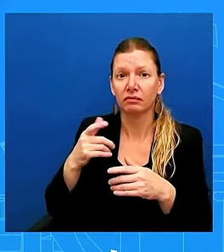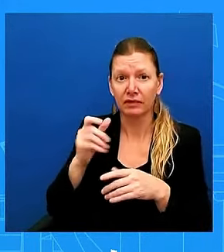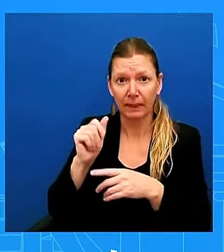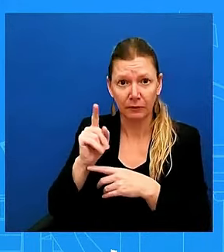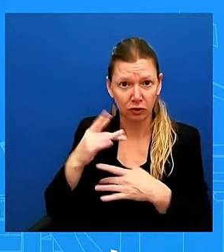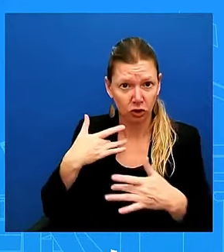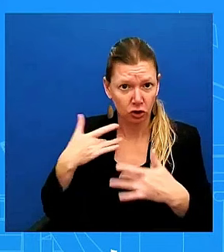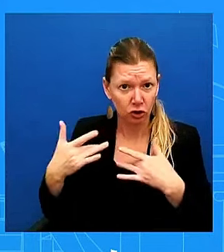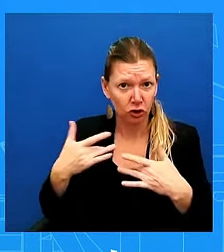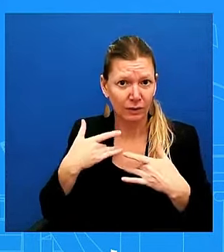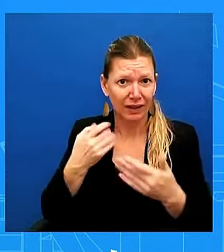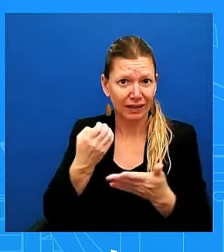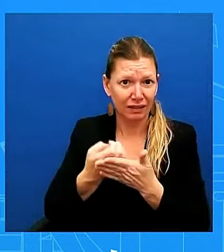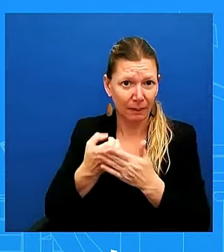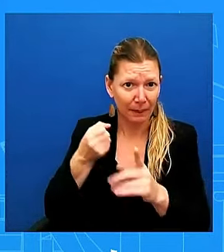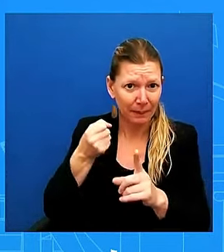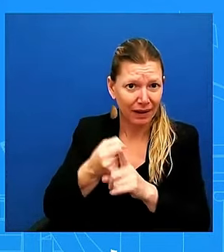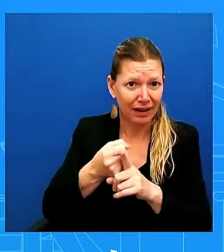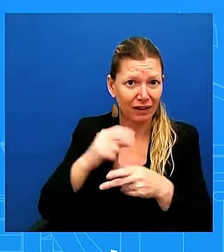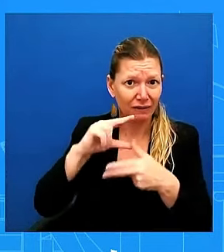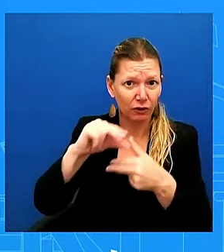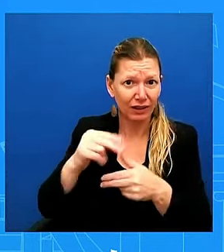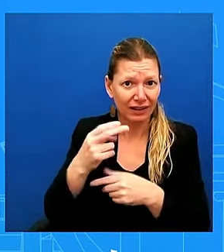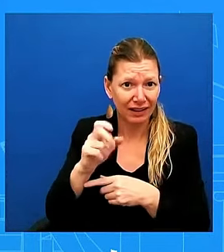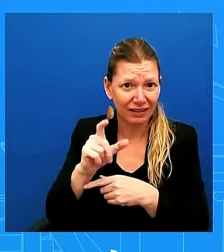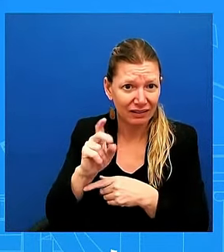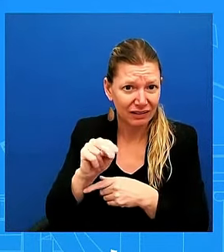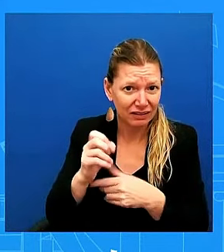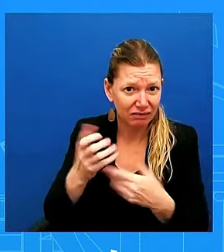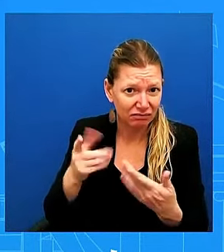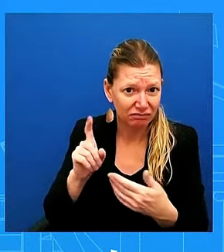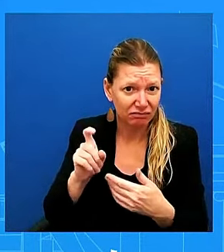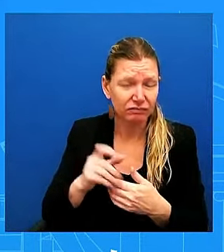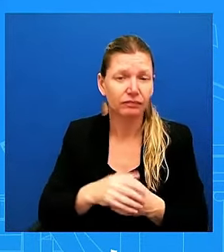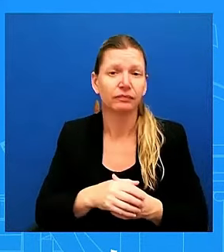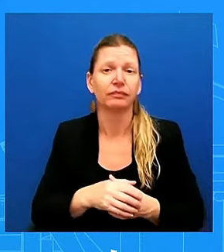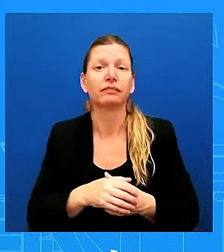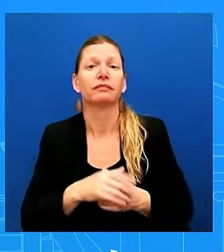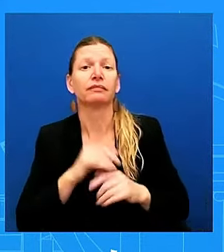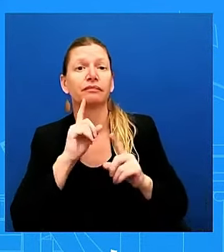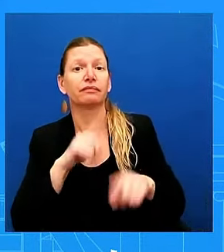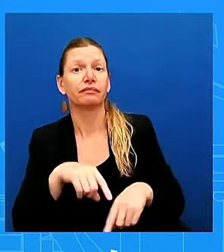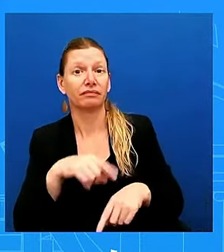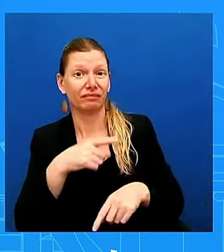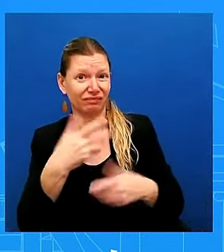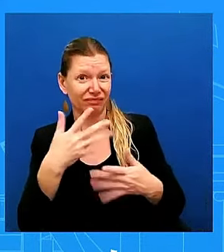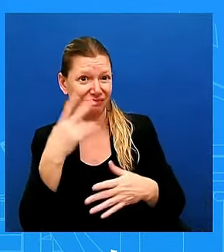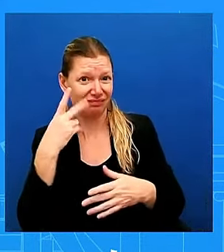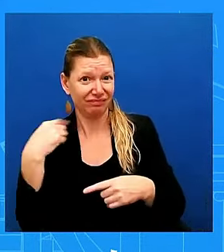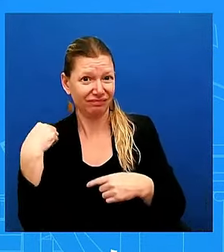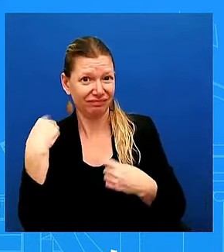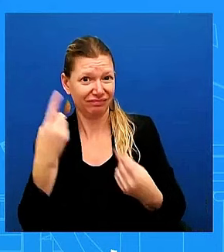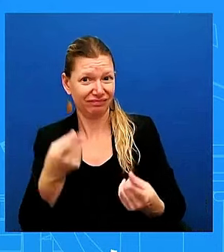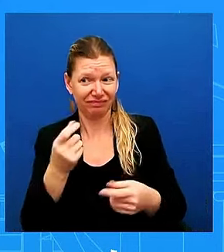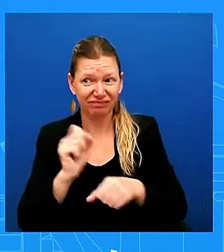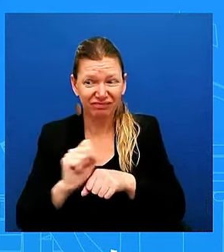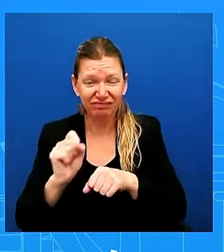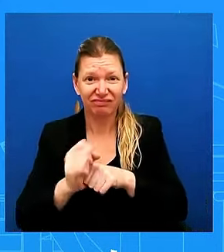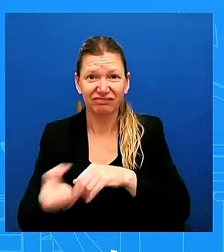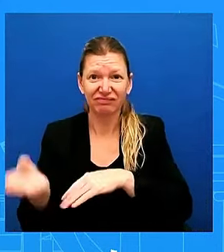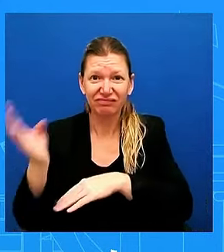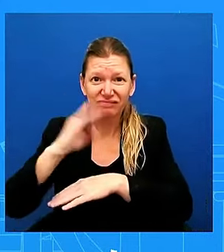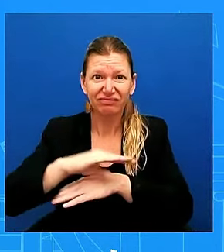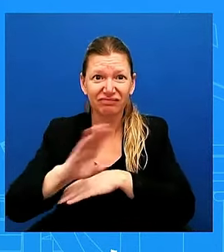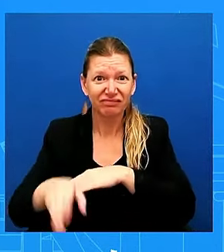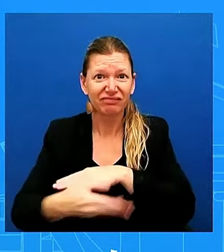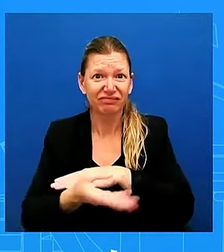directed his team very early on to work around the clock, uh, to make sure that the states who were, that were affected, the states that he's visited and the